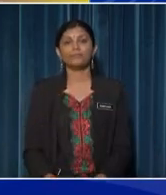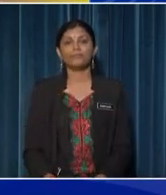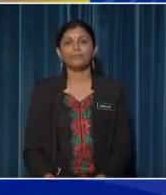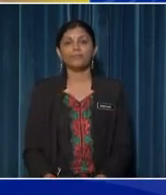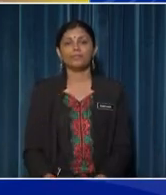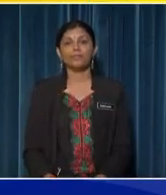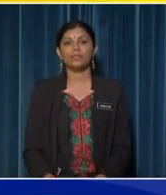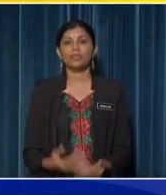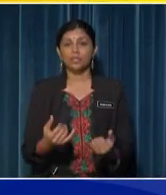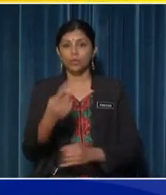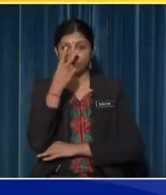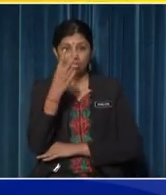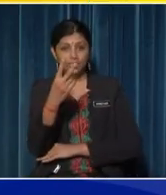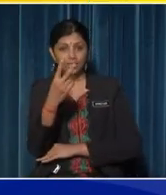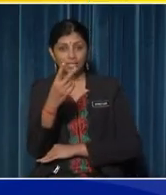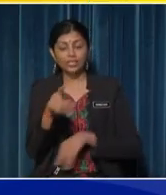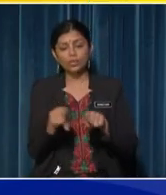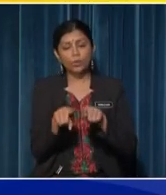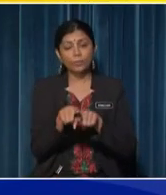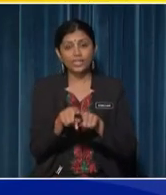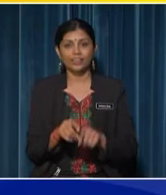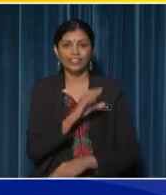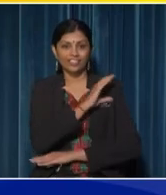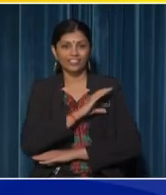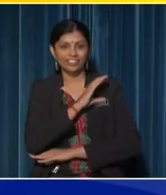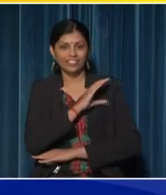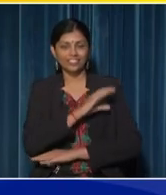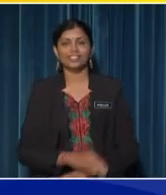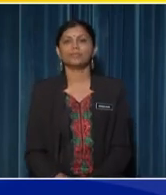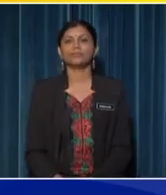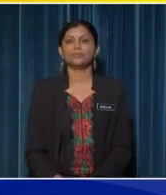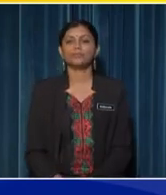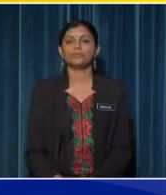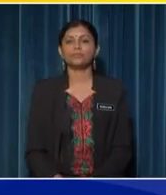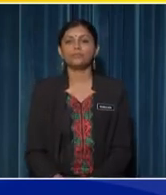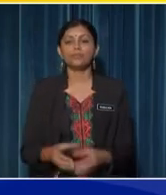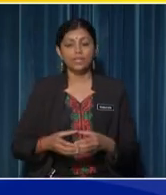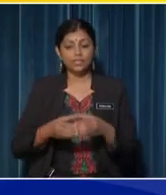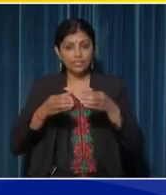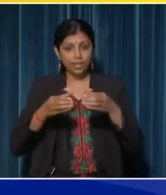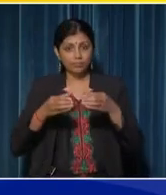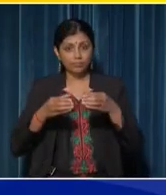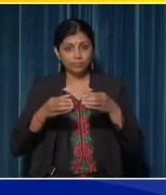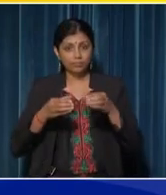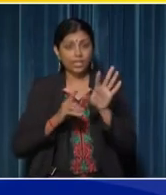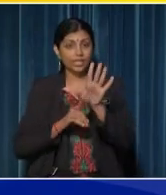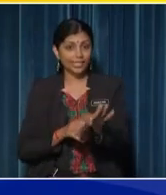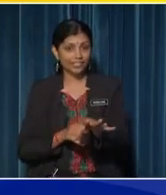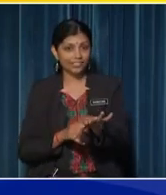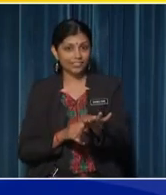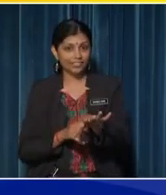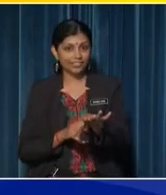Let's identify the common characteristics of a plant which are the stem, the leaf,